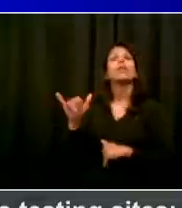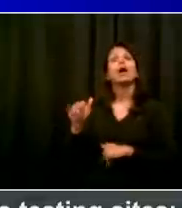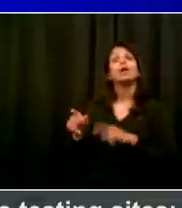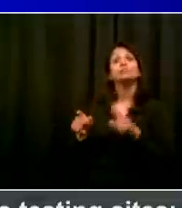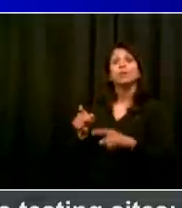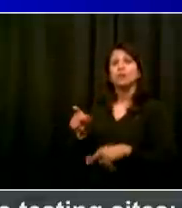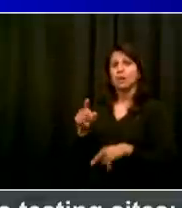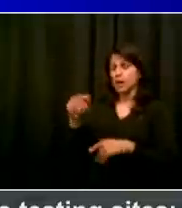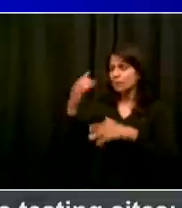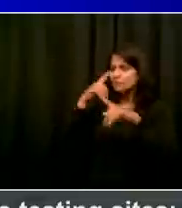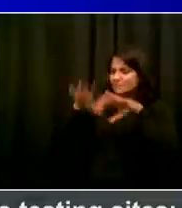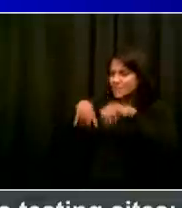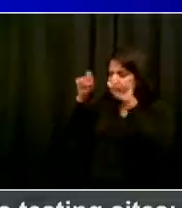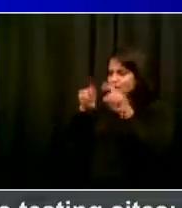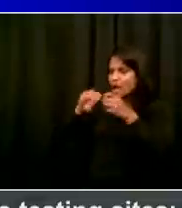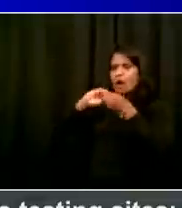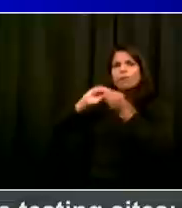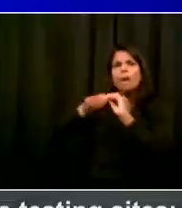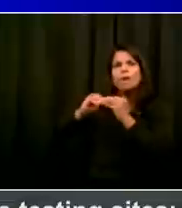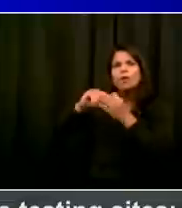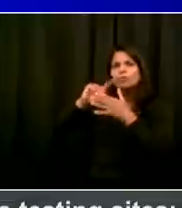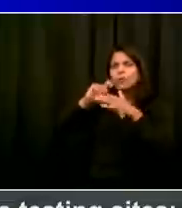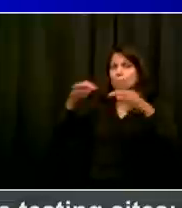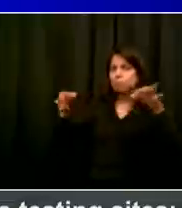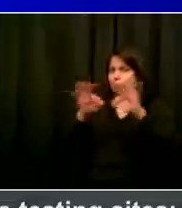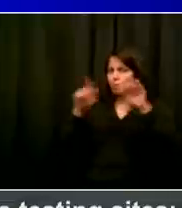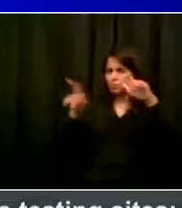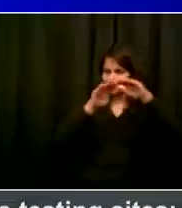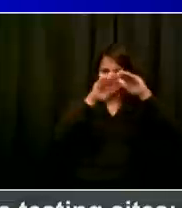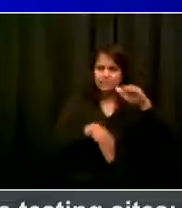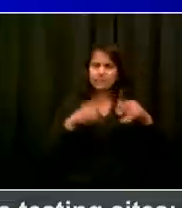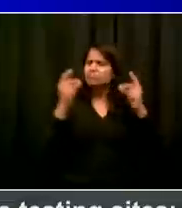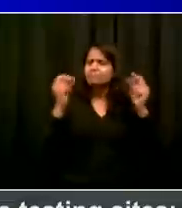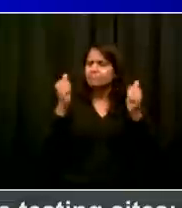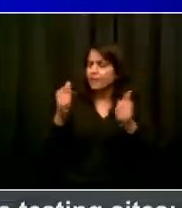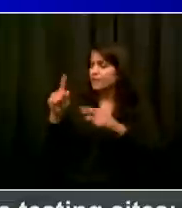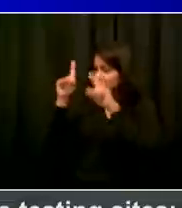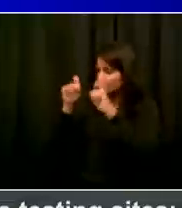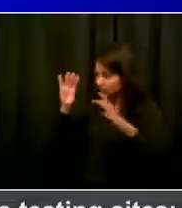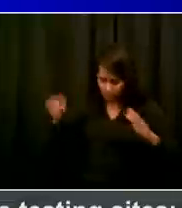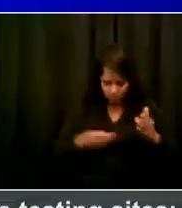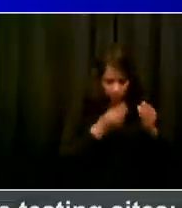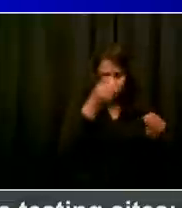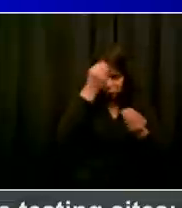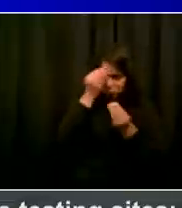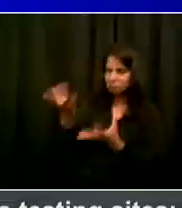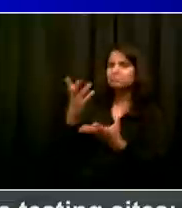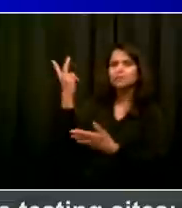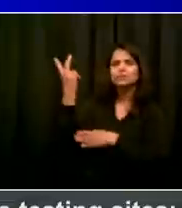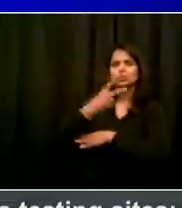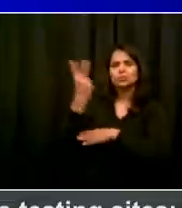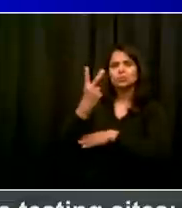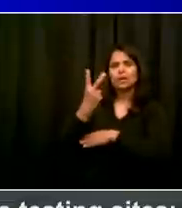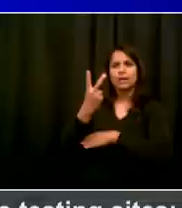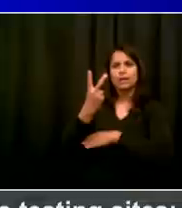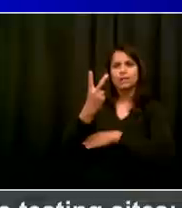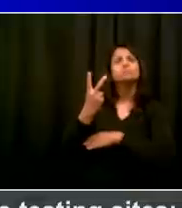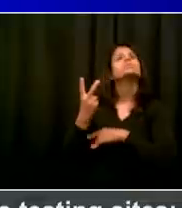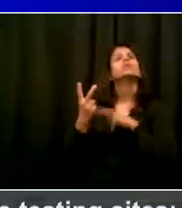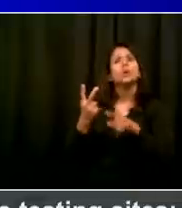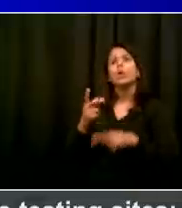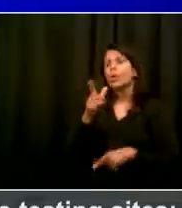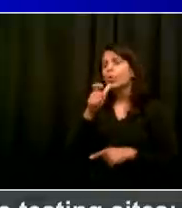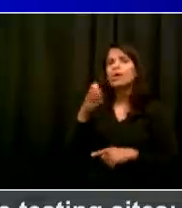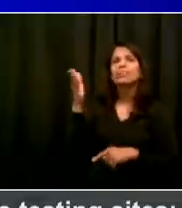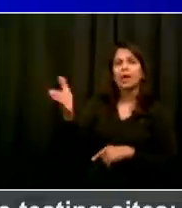sites so that we can saturate these zip codes. They'll be supervised by clinical staff who will also be